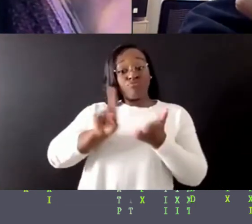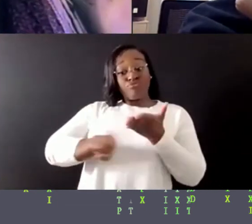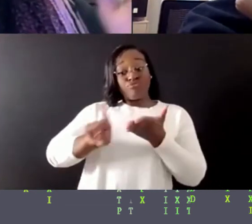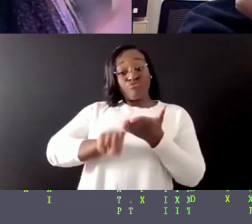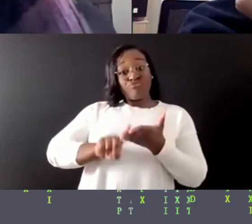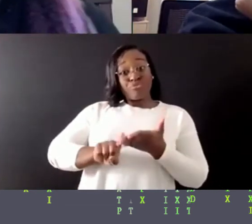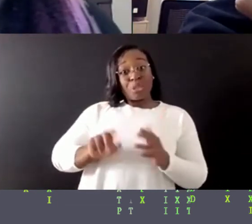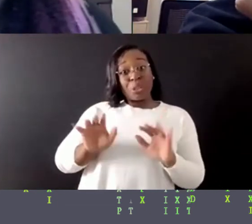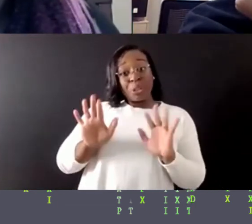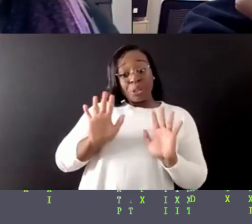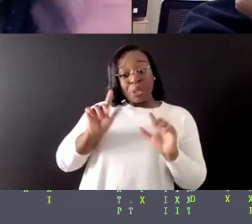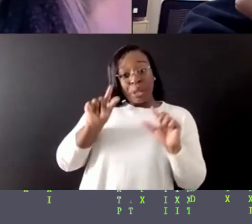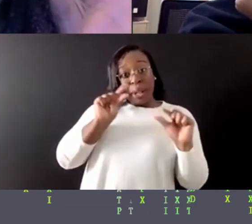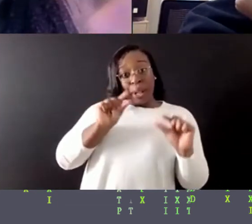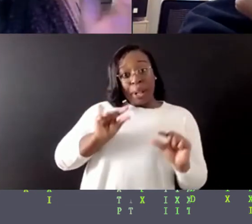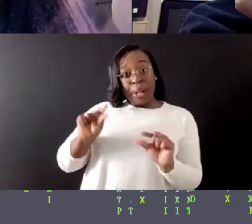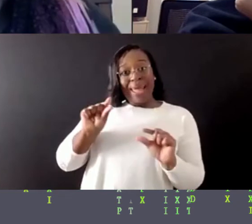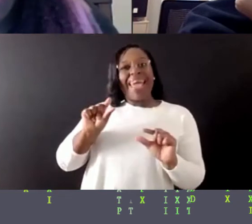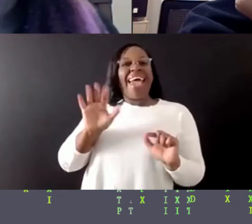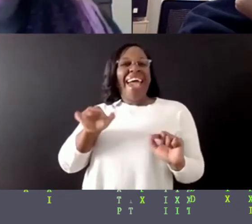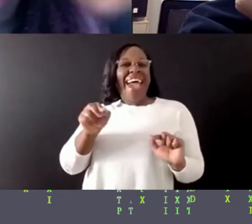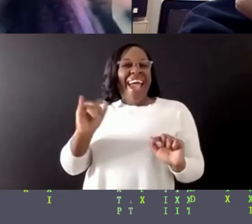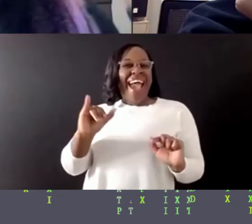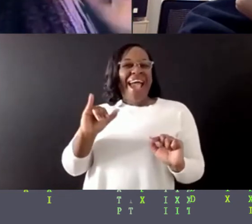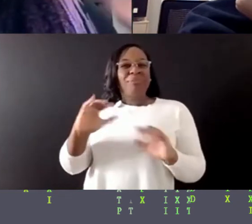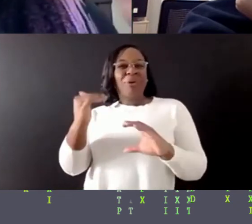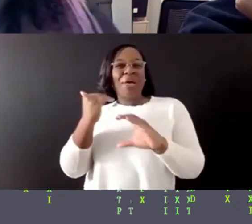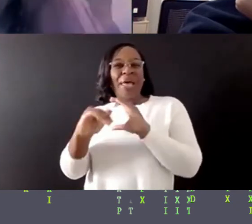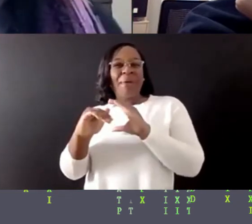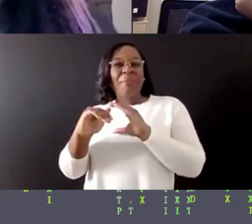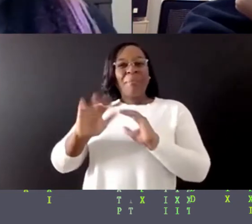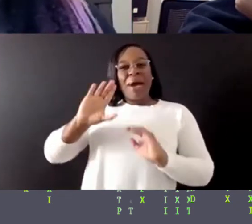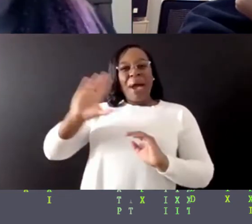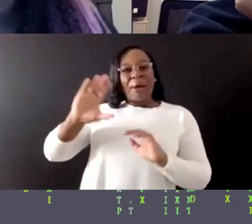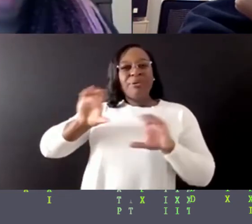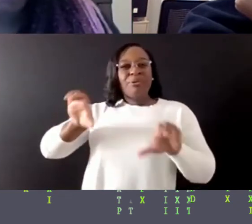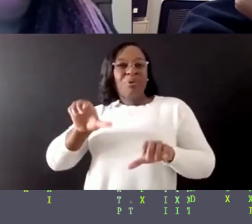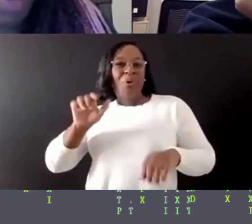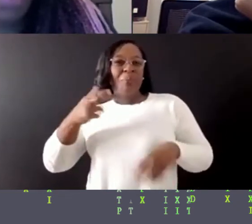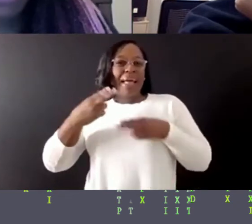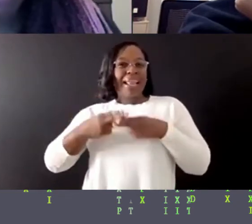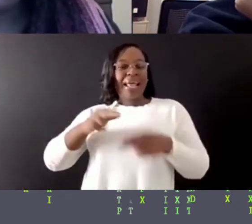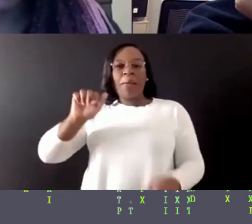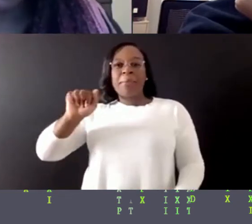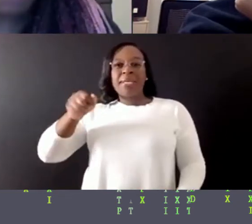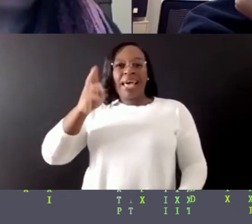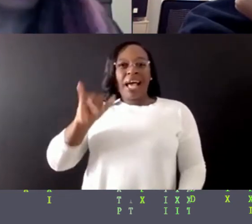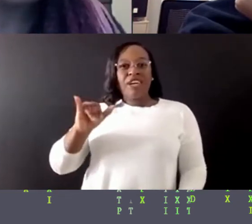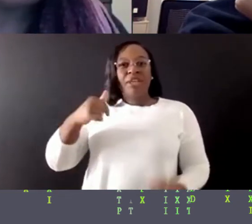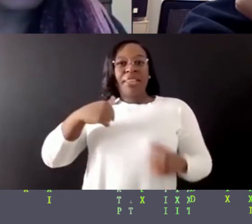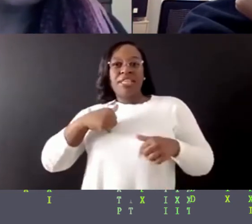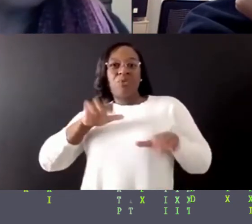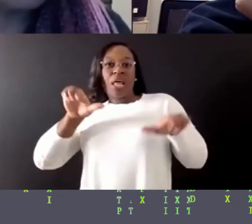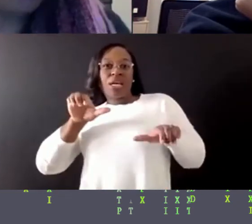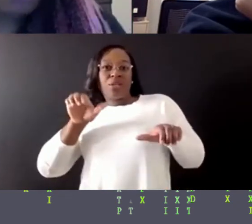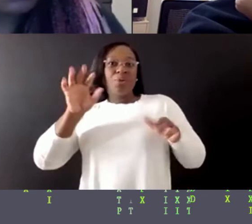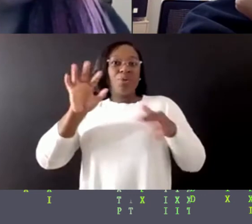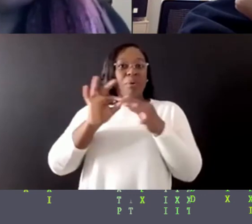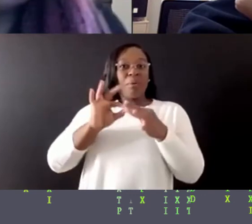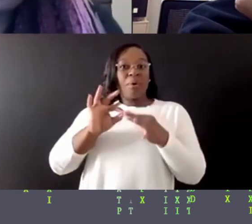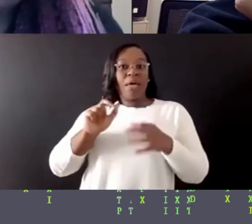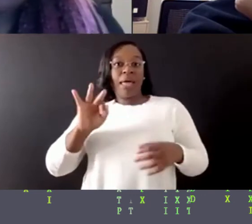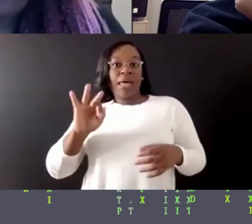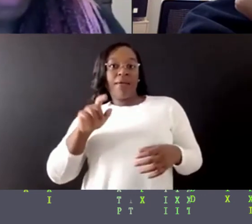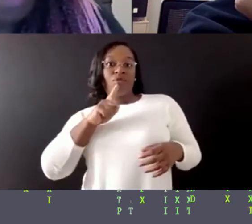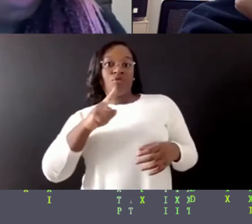I'm just going to email you. How you doing? My name is Ashley. This is what I do, blah, blah, blah. And if, if they heard of like some of the work of the